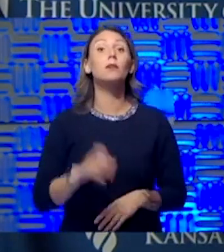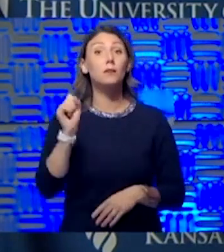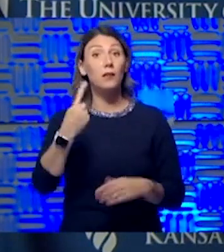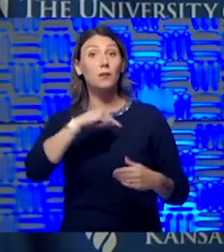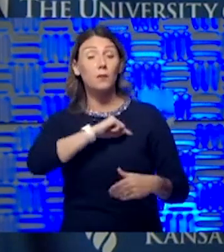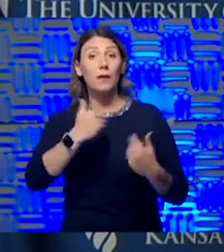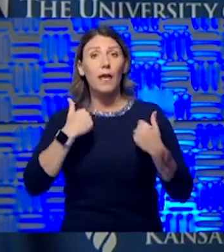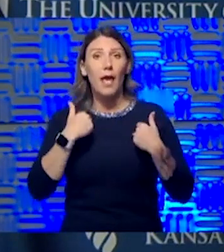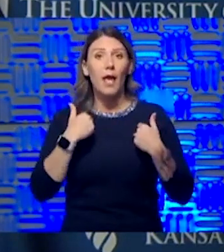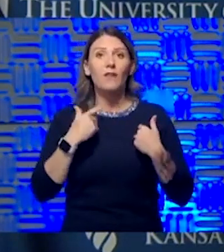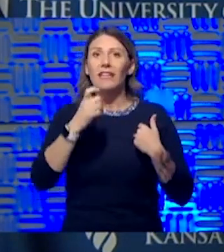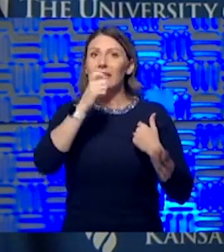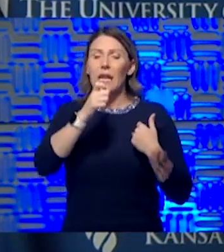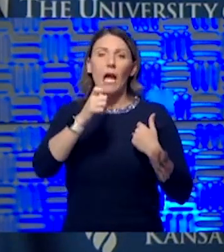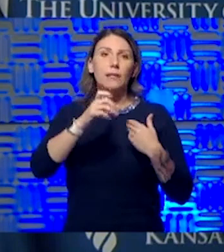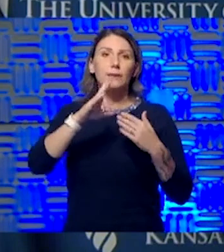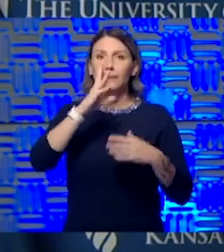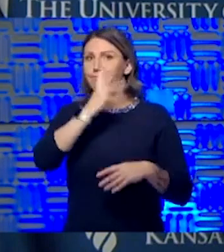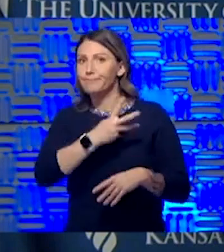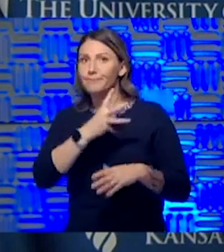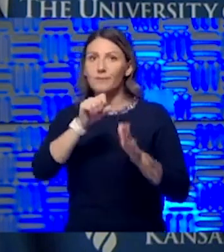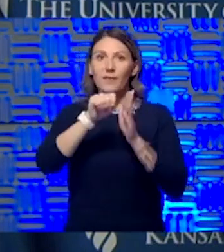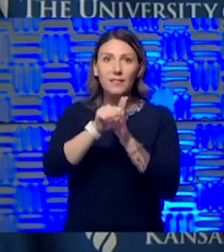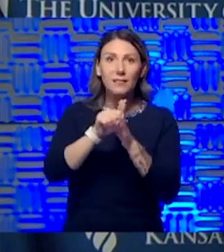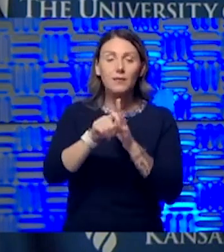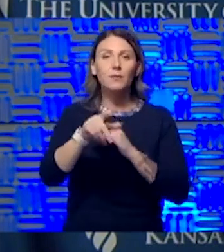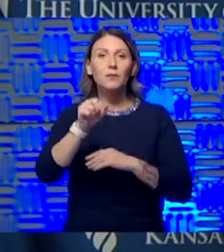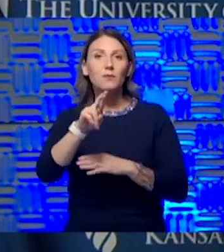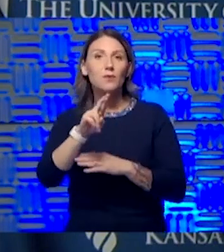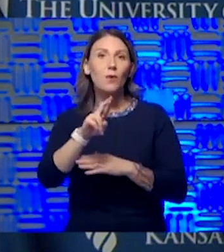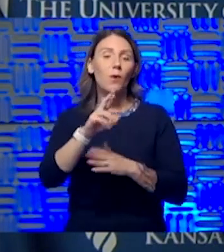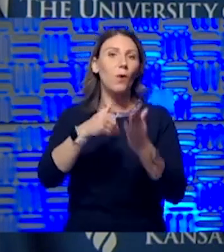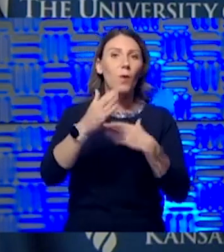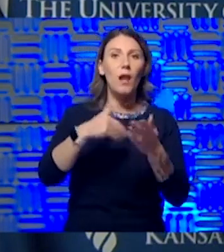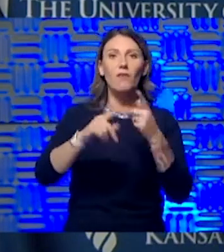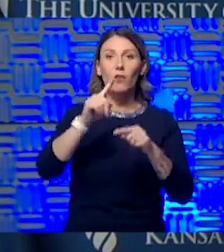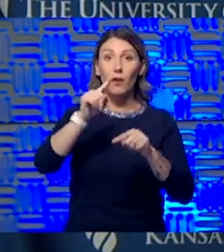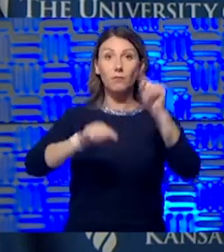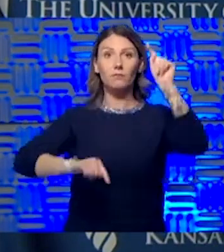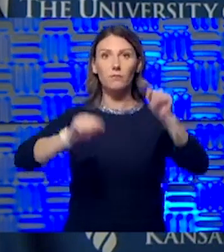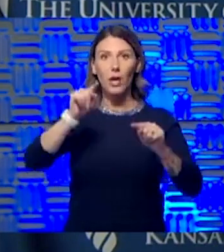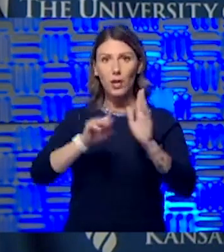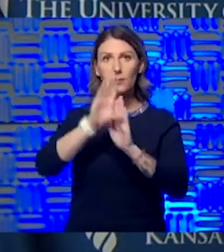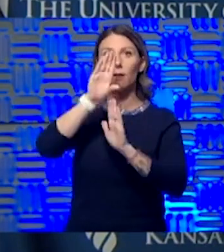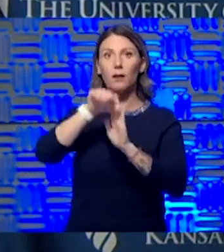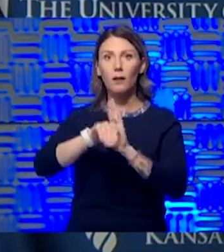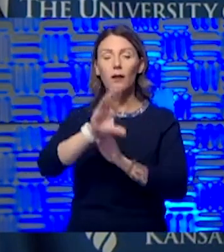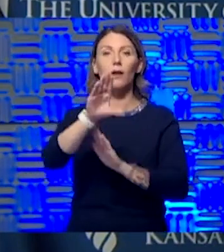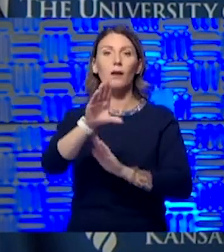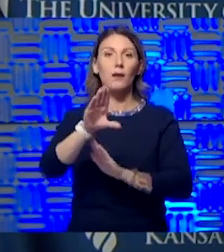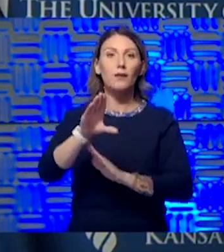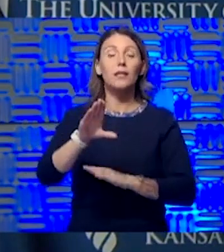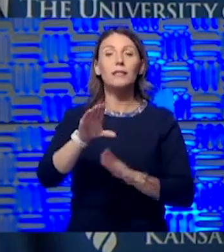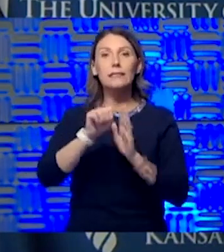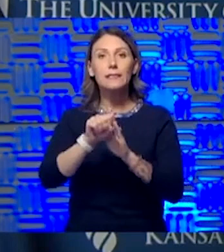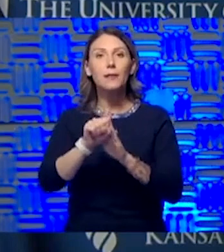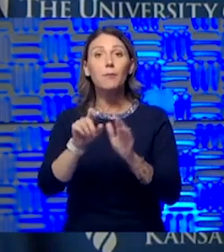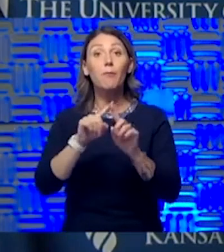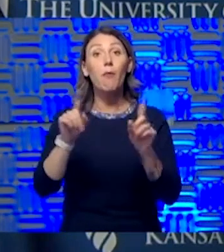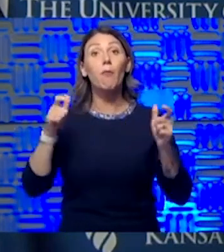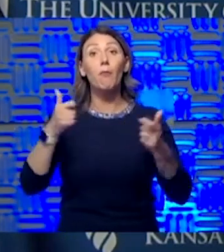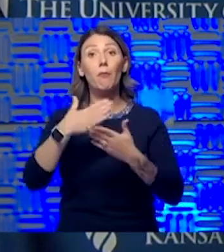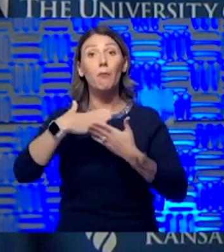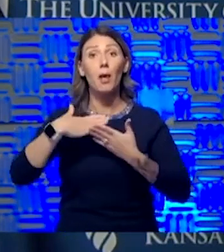not to negate the symptoms or the recurrence or waxing and waning of symptoms, I think a large part of that